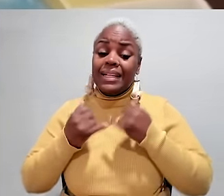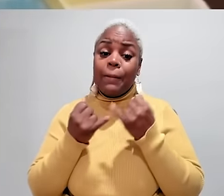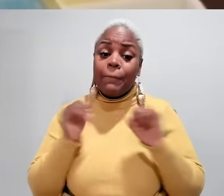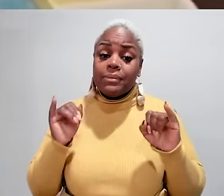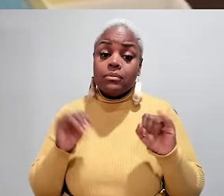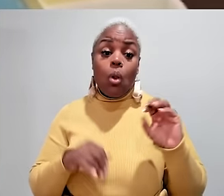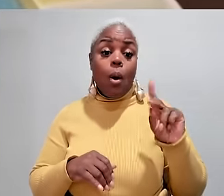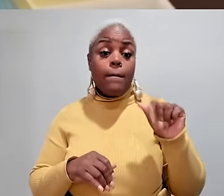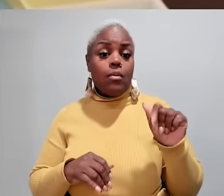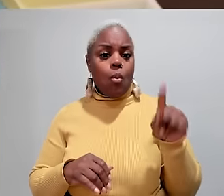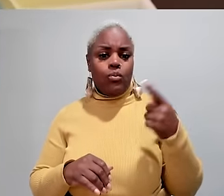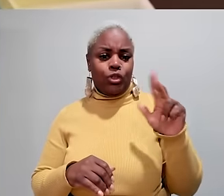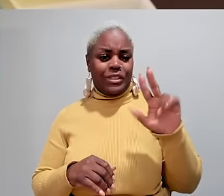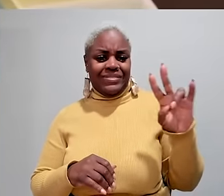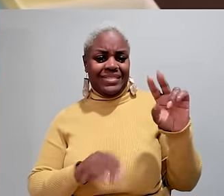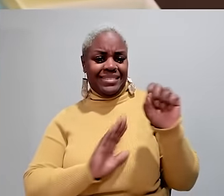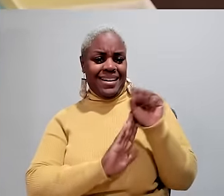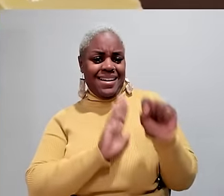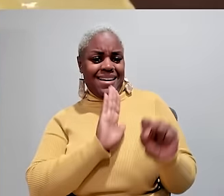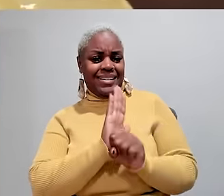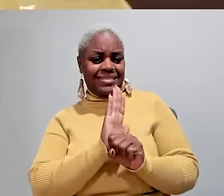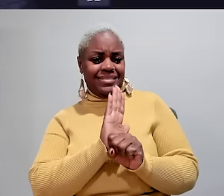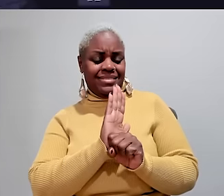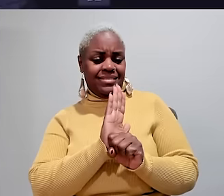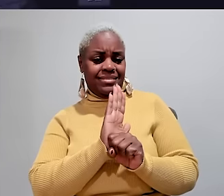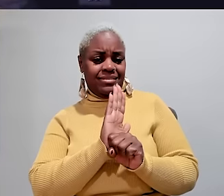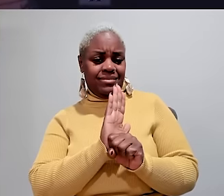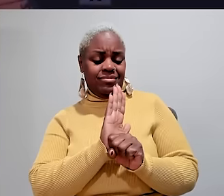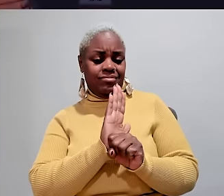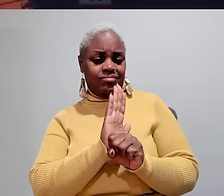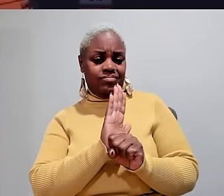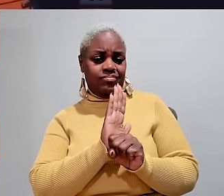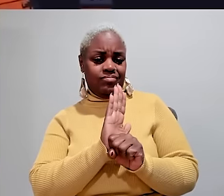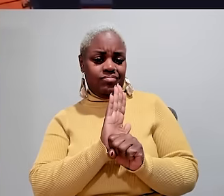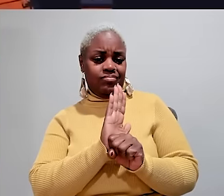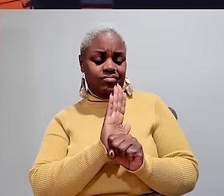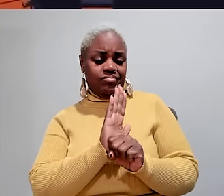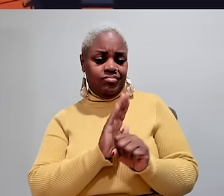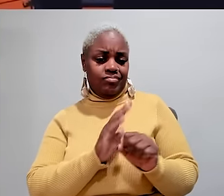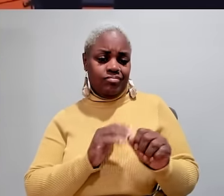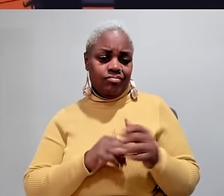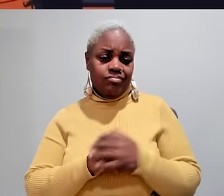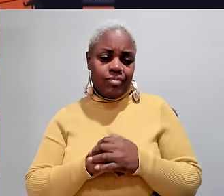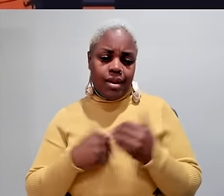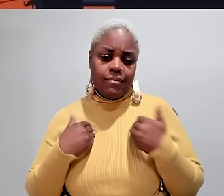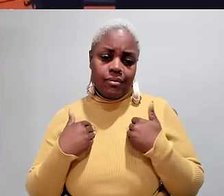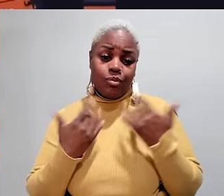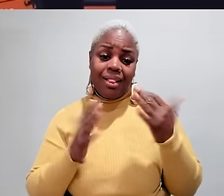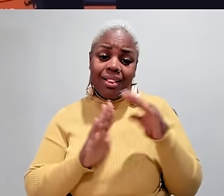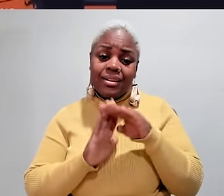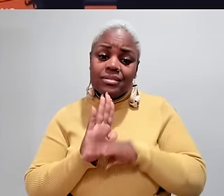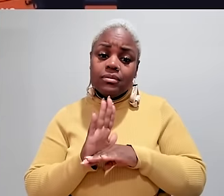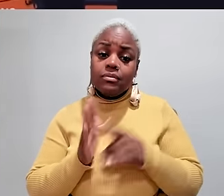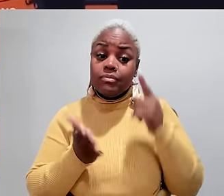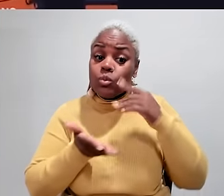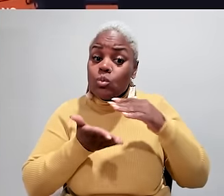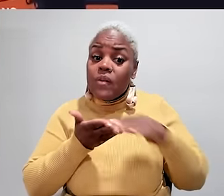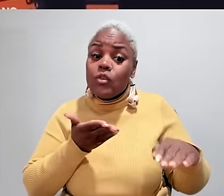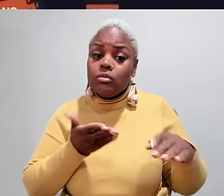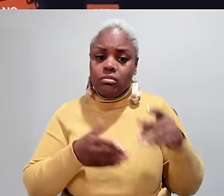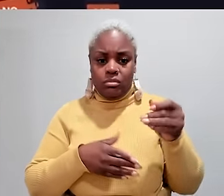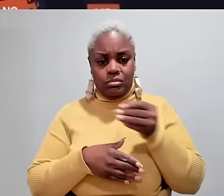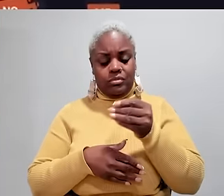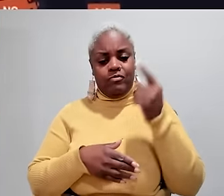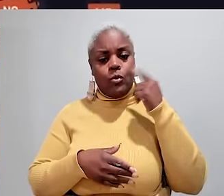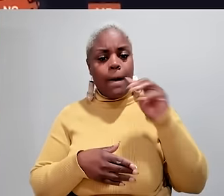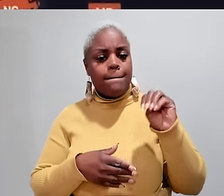services that could help them live more independently. Oklahoma is just one of 37 states that have wait lists for